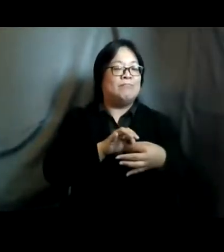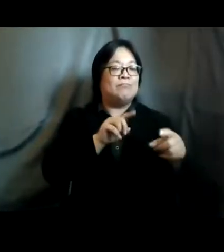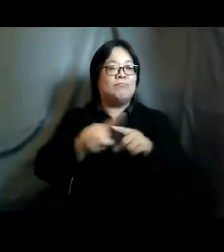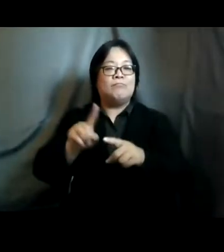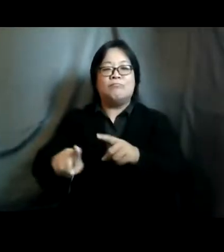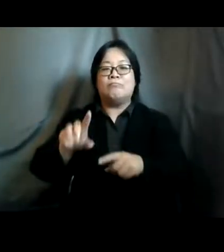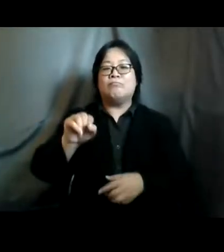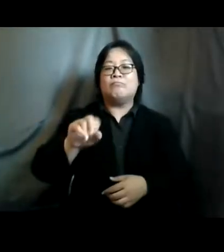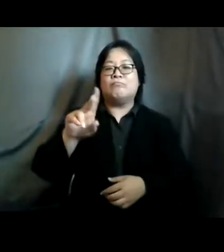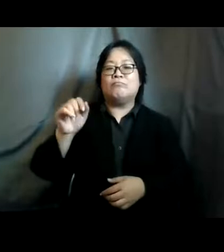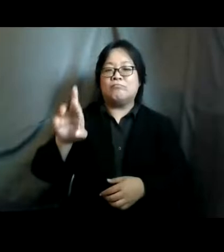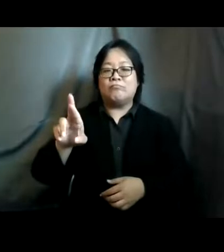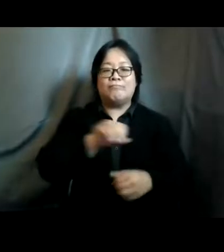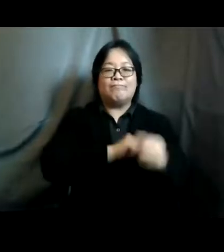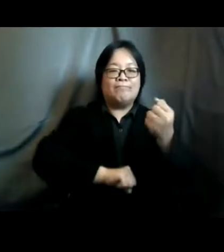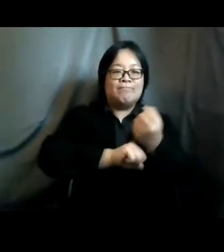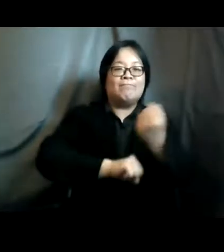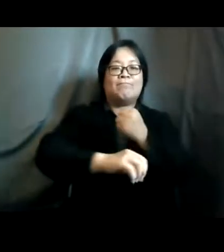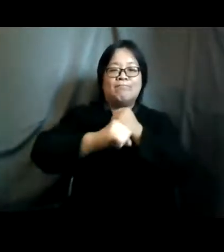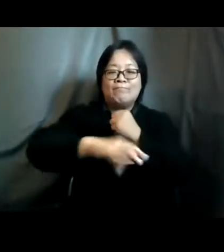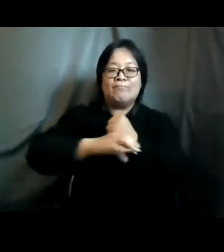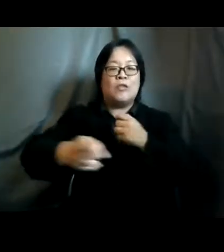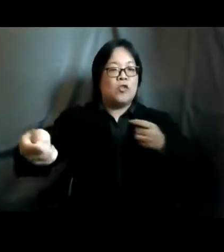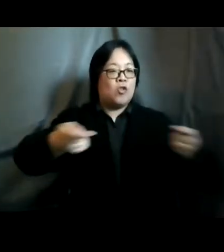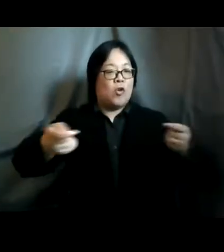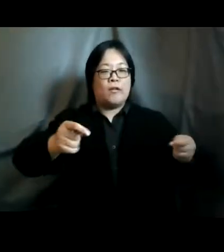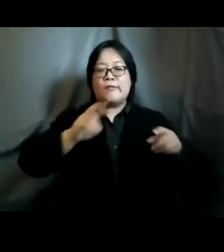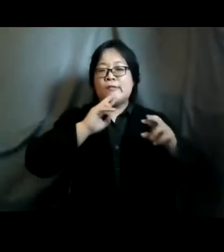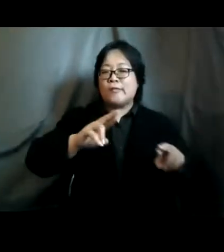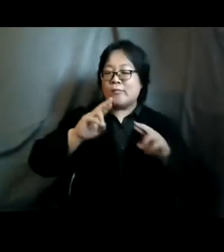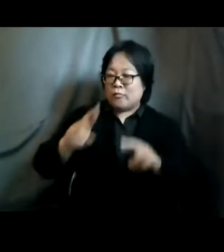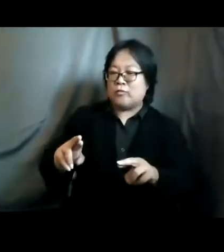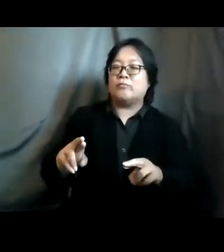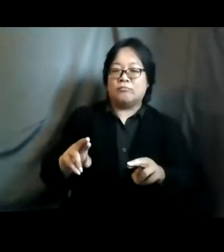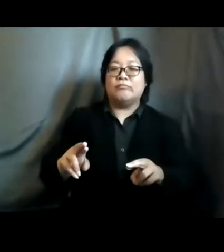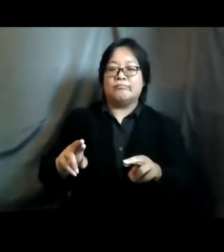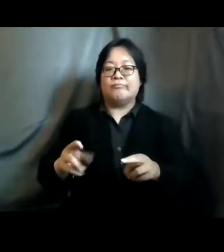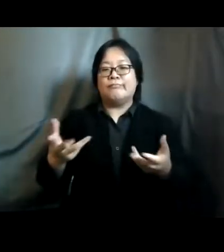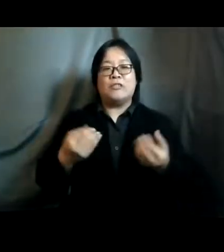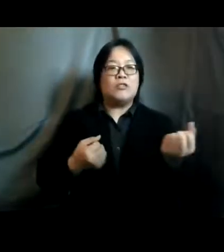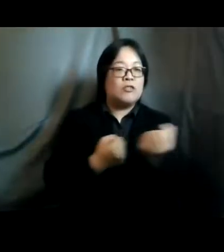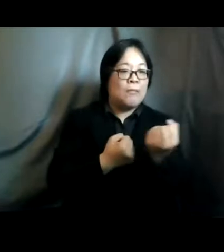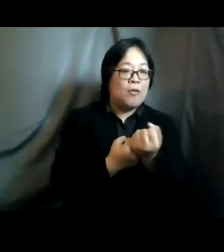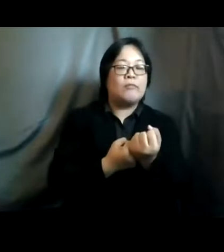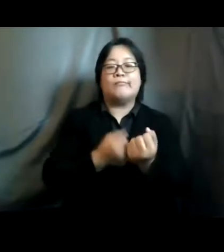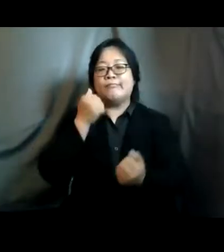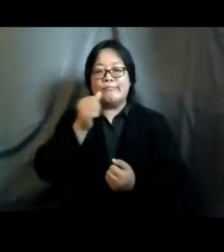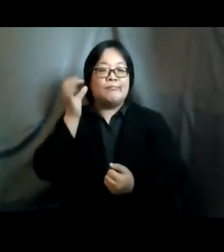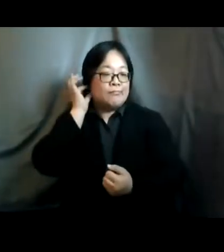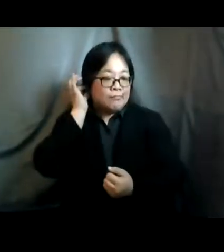in advocating and coordinating responses uh that meet immediate needs of all women and girls including